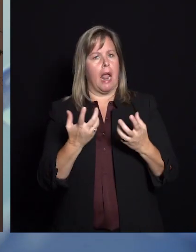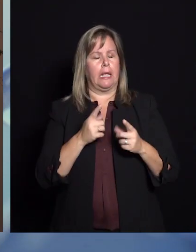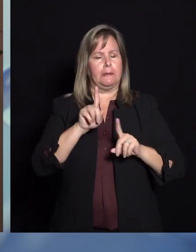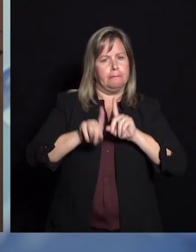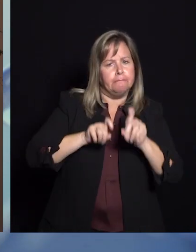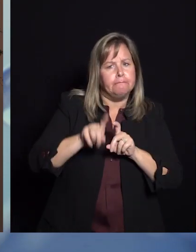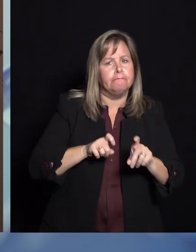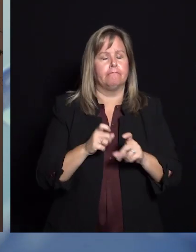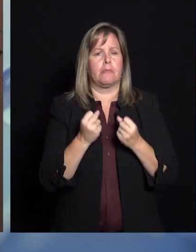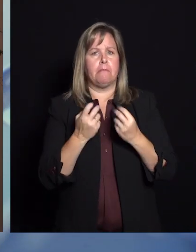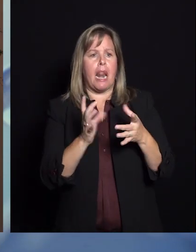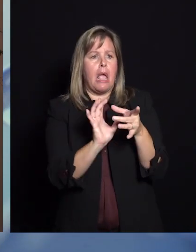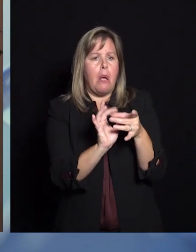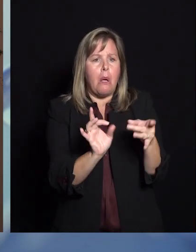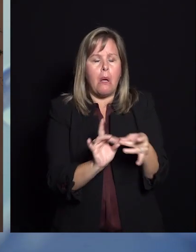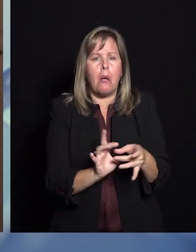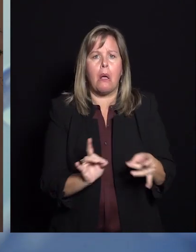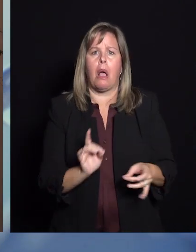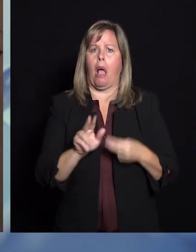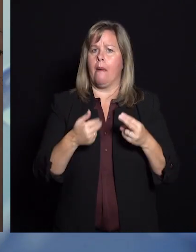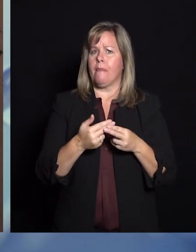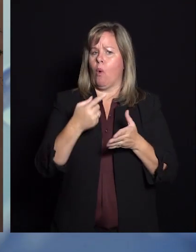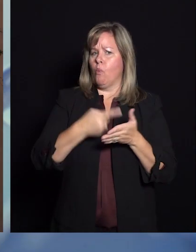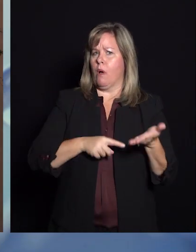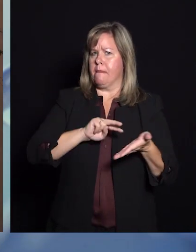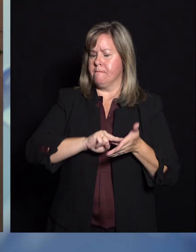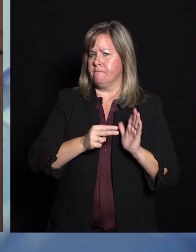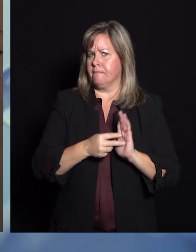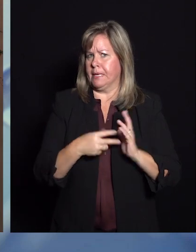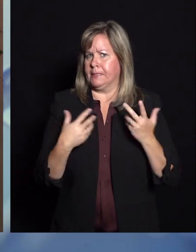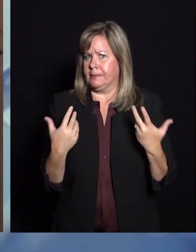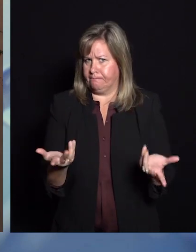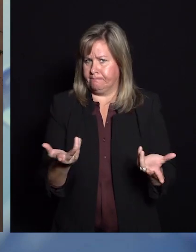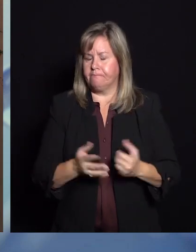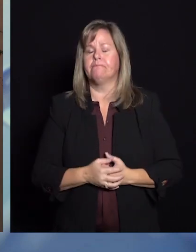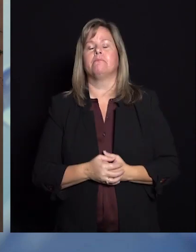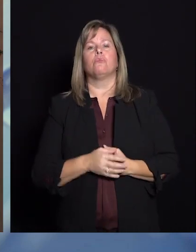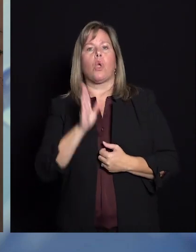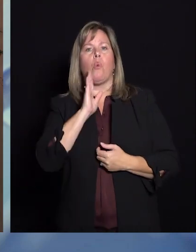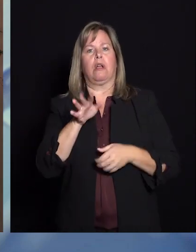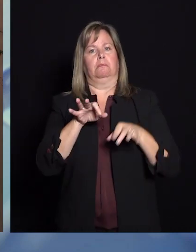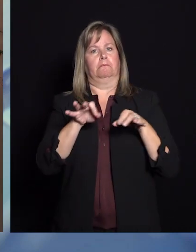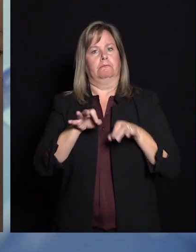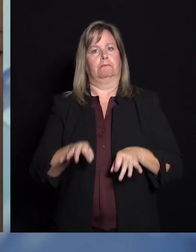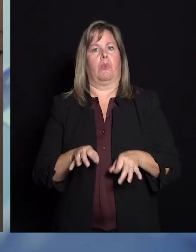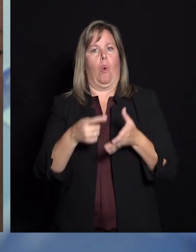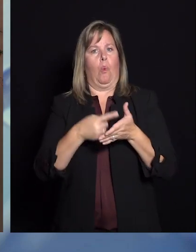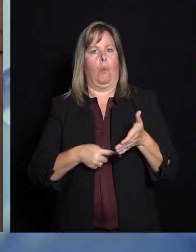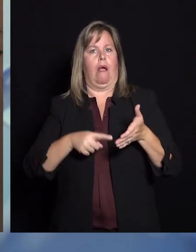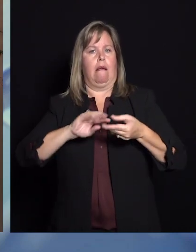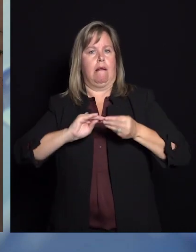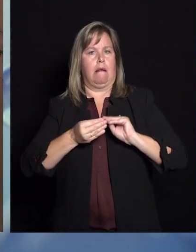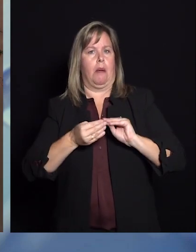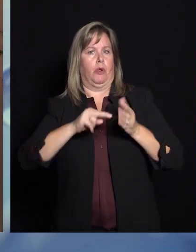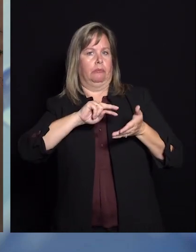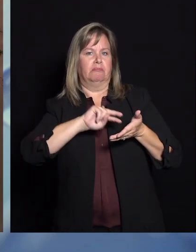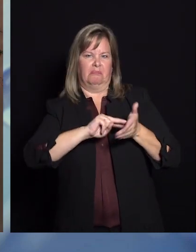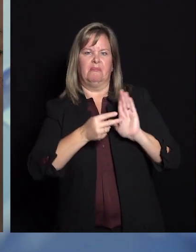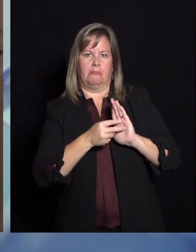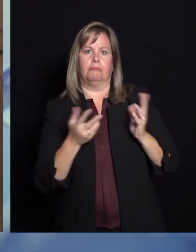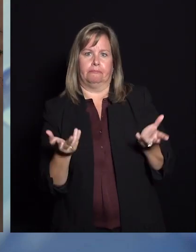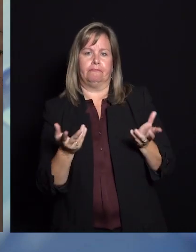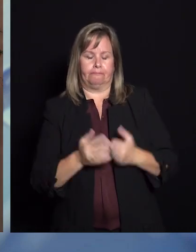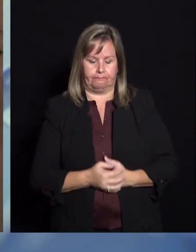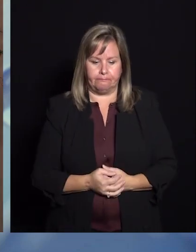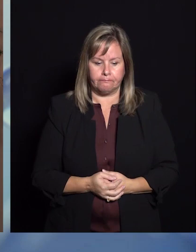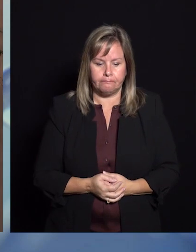happening in social media and around the world about what these numbers mean. I want to talk a little bit about these numbers and what they